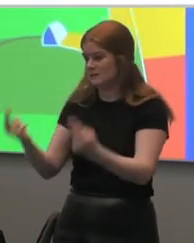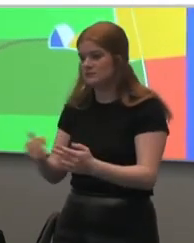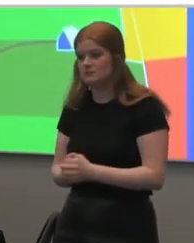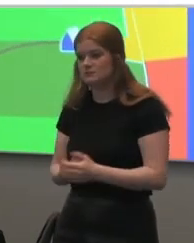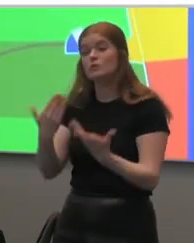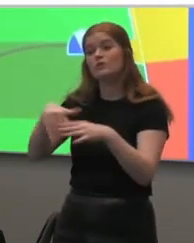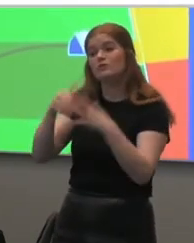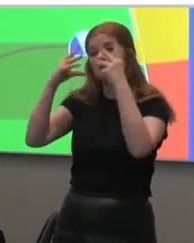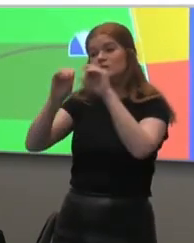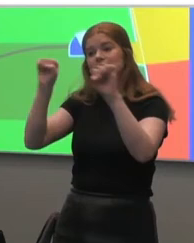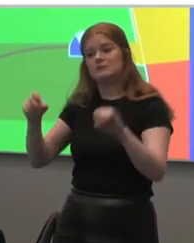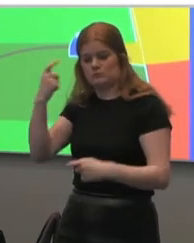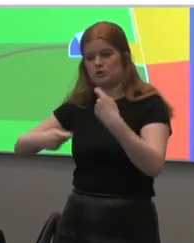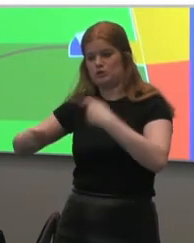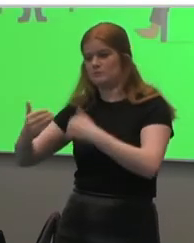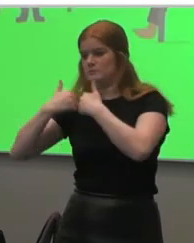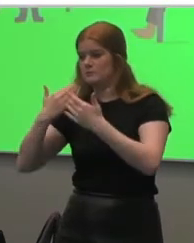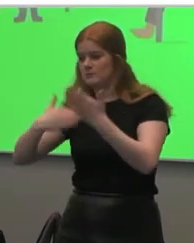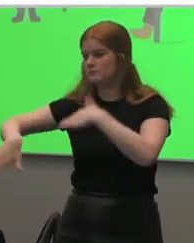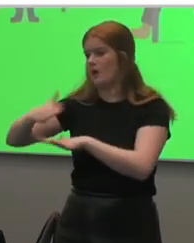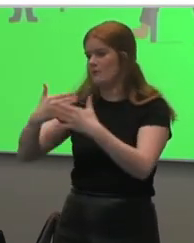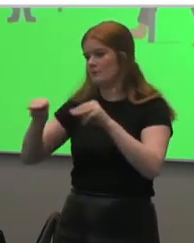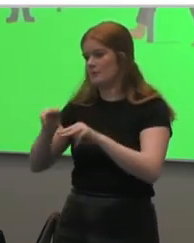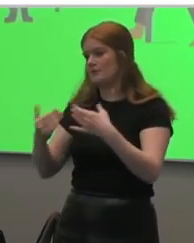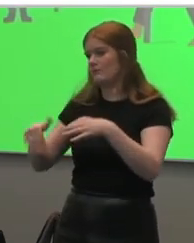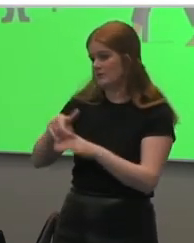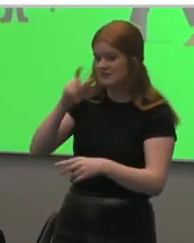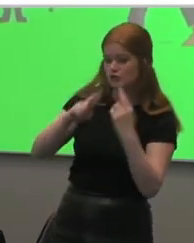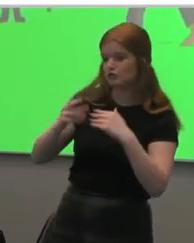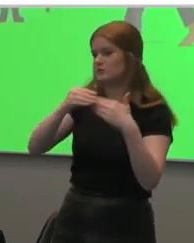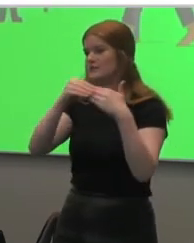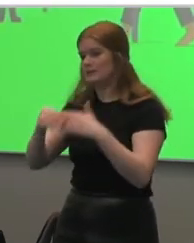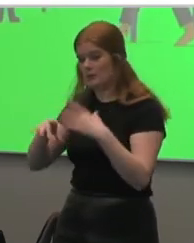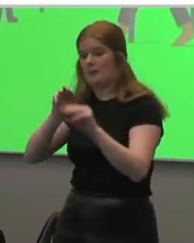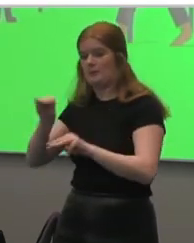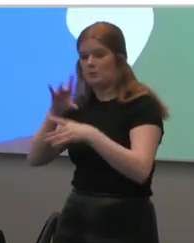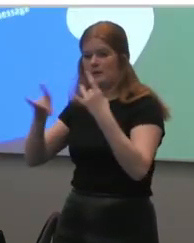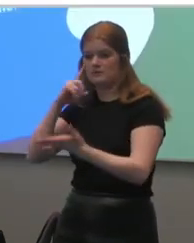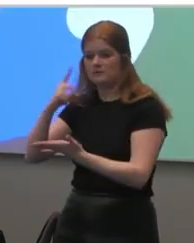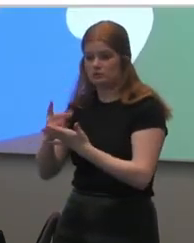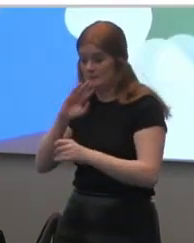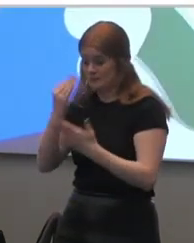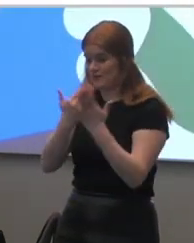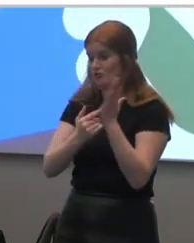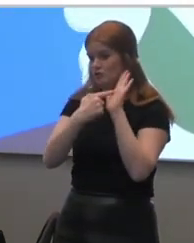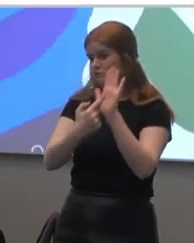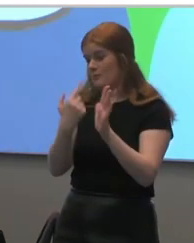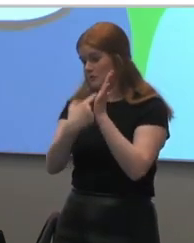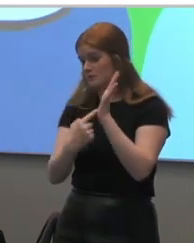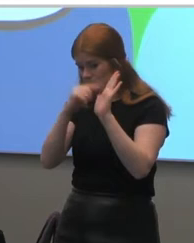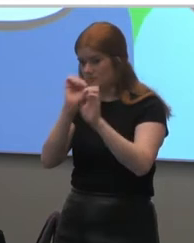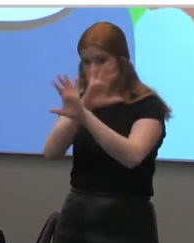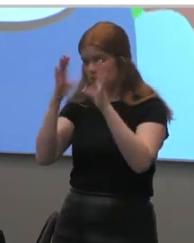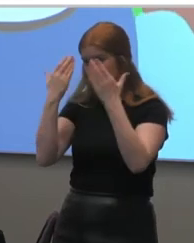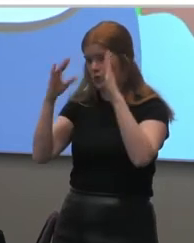system is the shared responsibility of all educators, leaders and decision makers, and so legislation and policy must